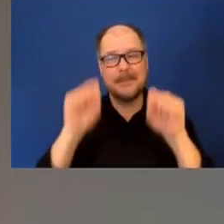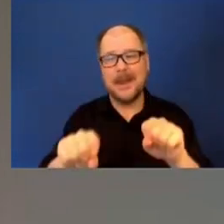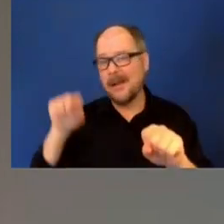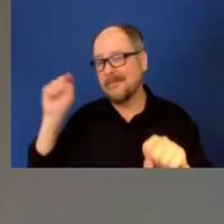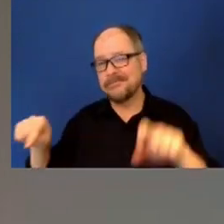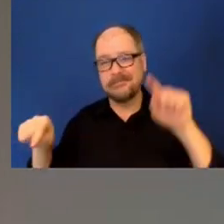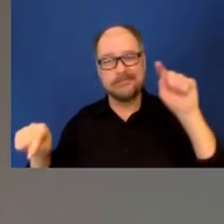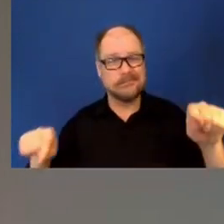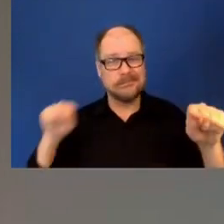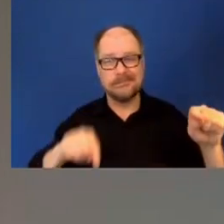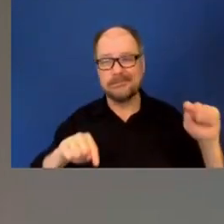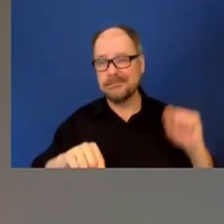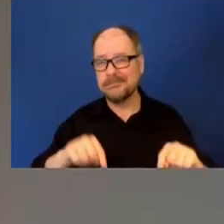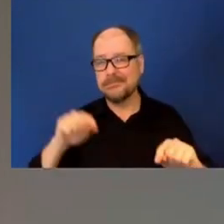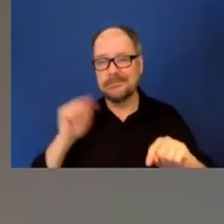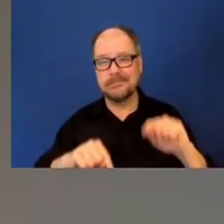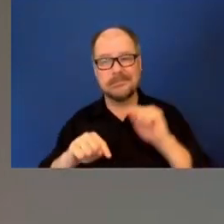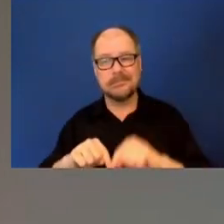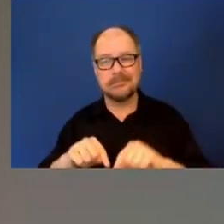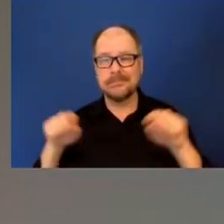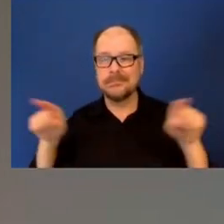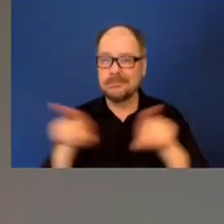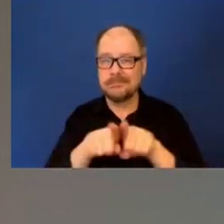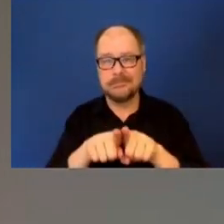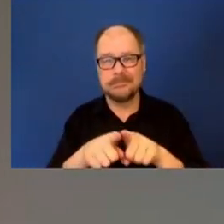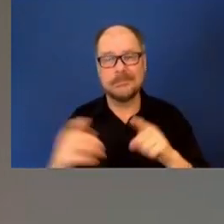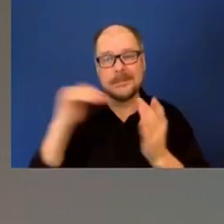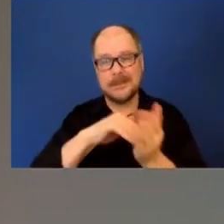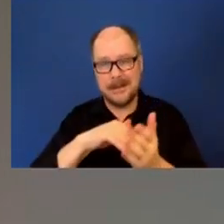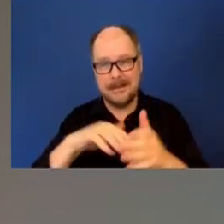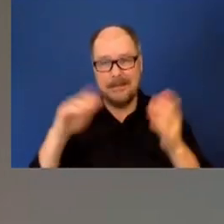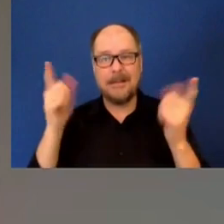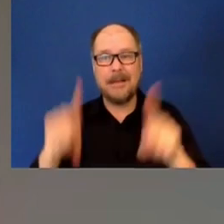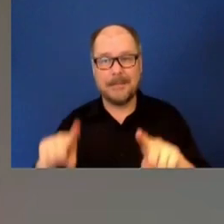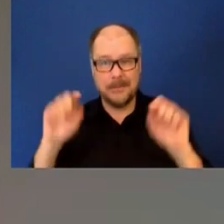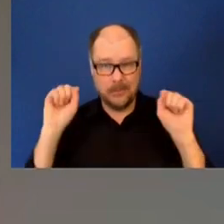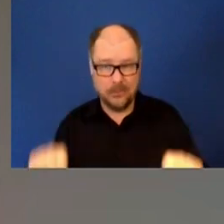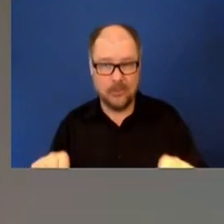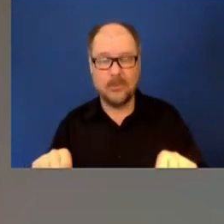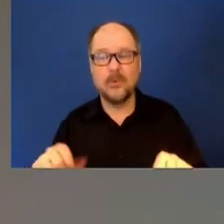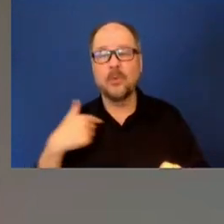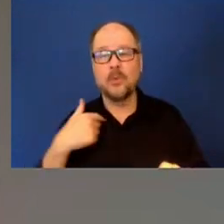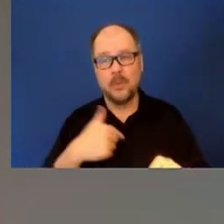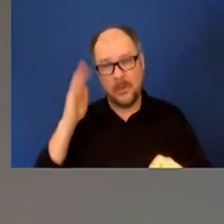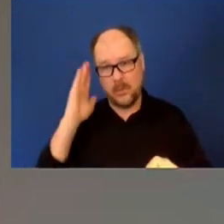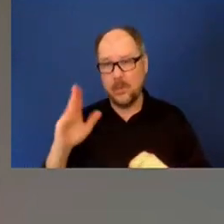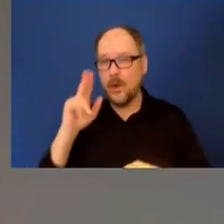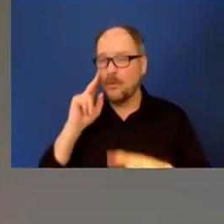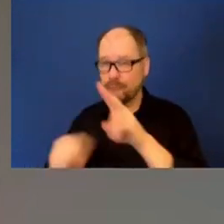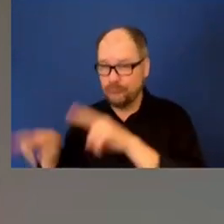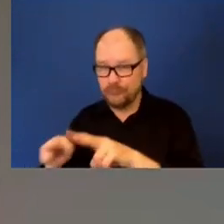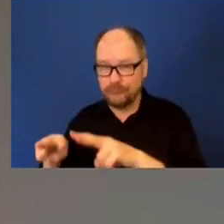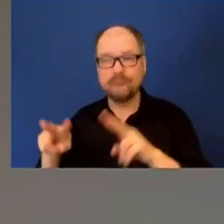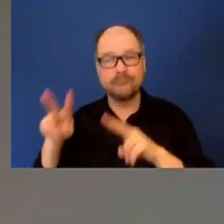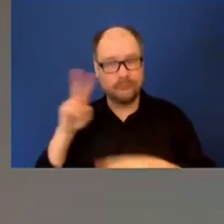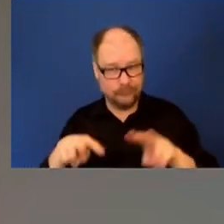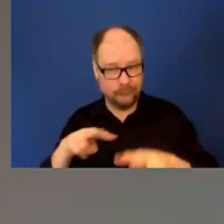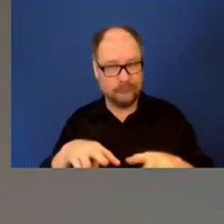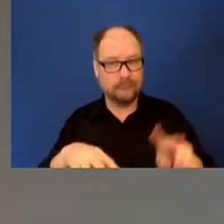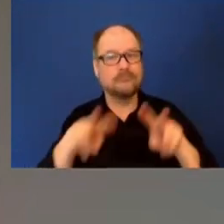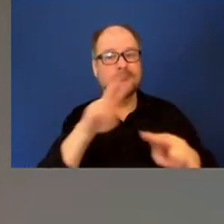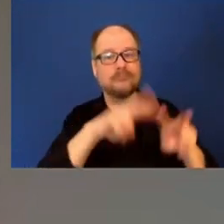as the place we're working on right now. So we'll continue to evaluate those spots and try to stay on top of that. But